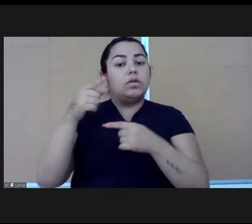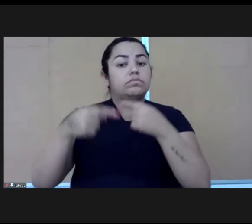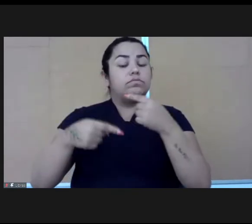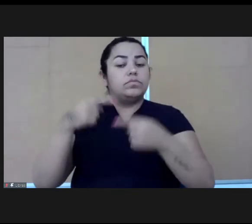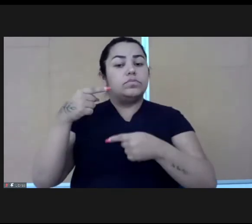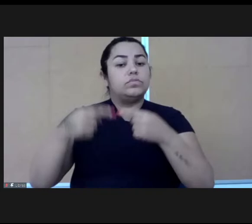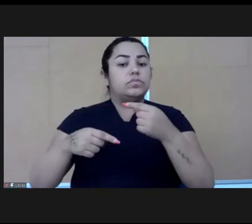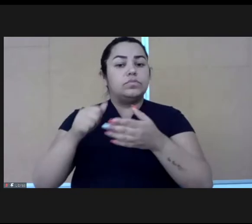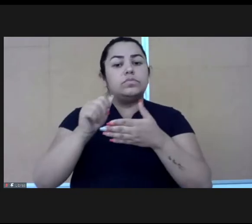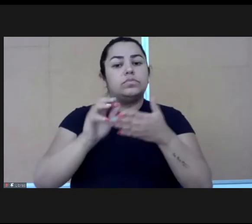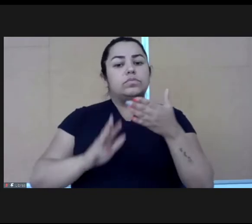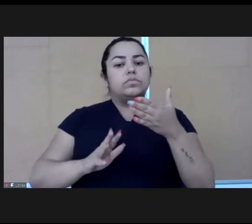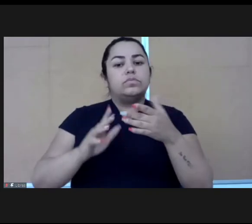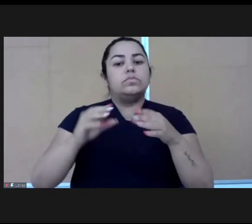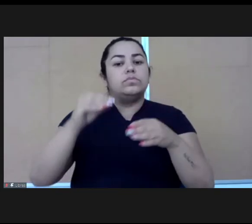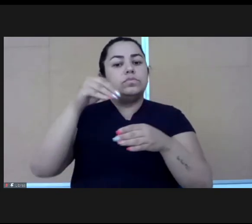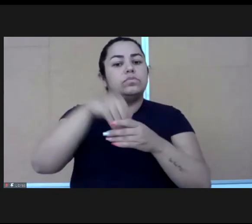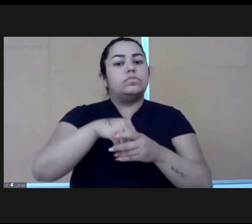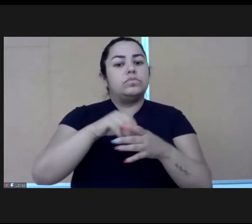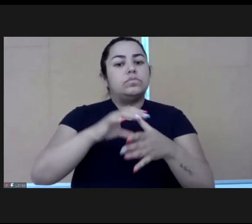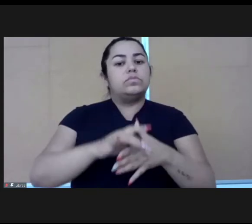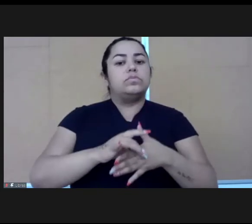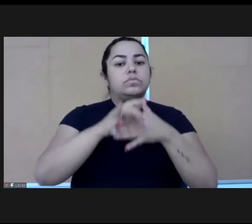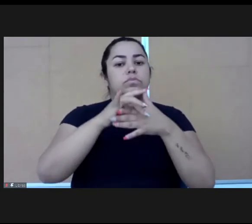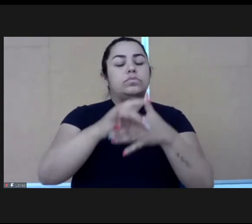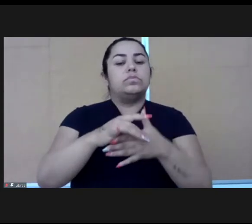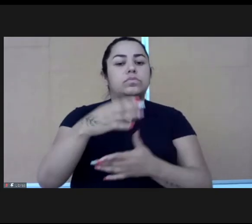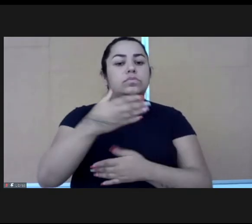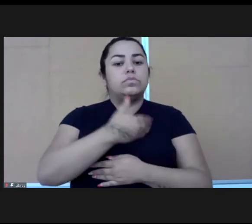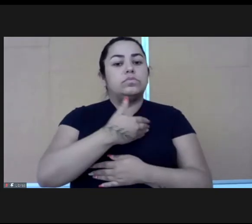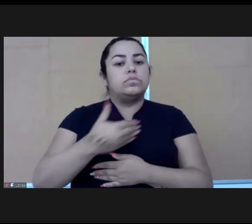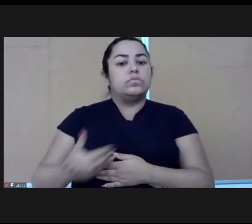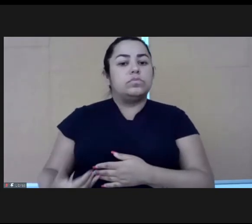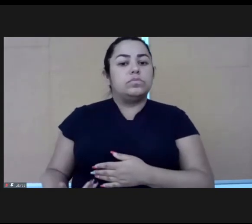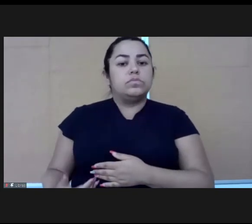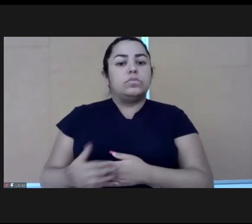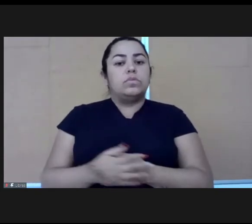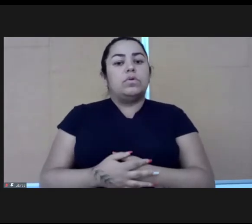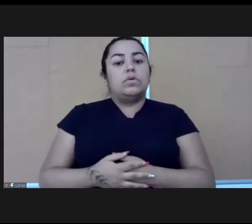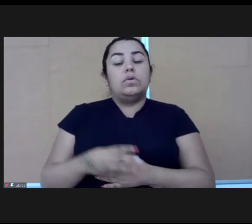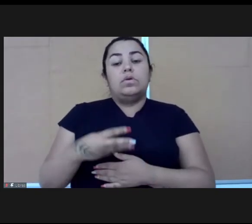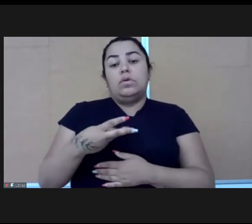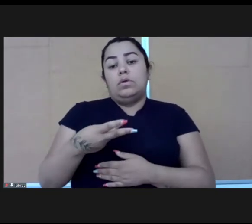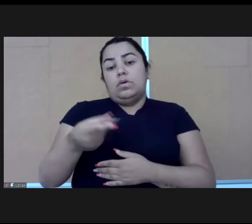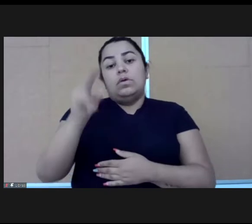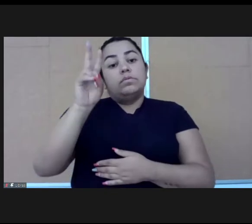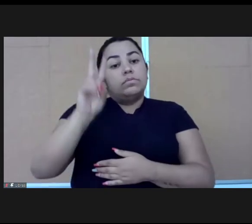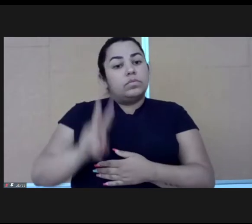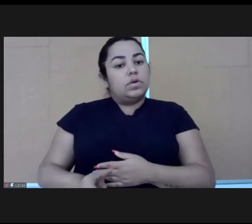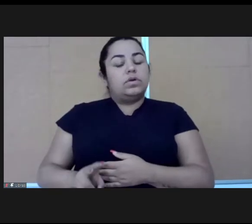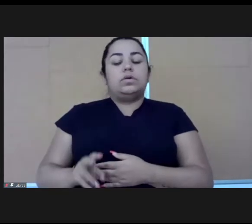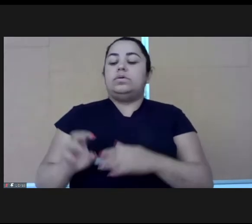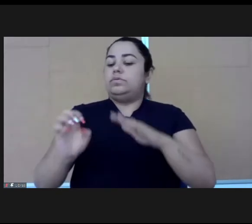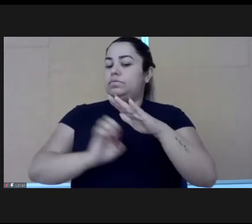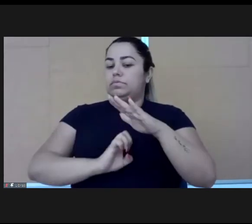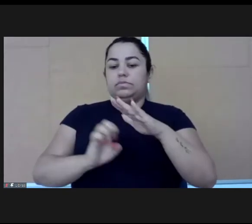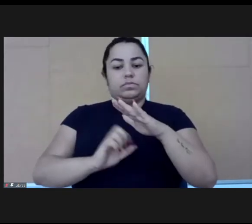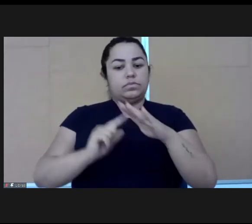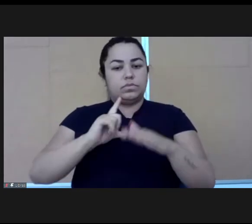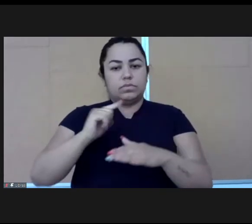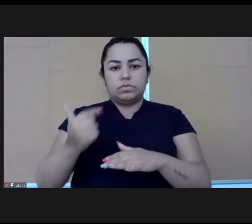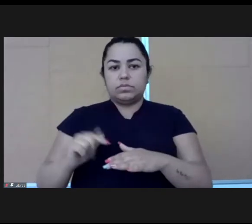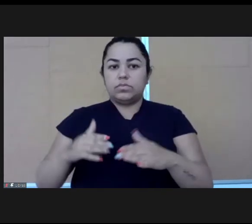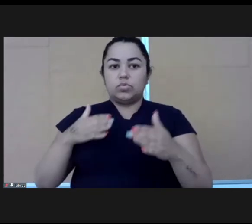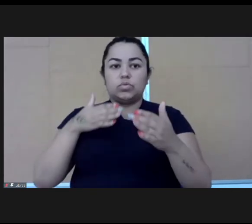leadership. And I realized that a lot of times, a lot of leaders don't have boundaries, and they usually take up so much,